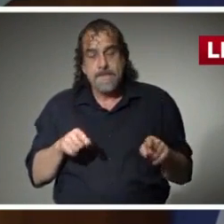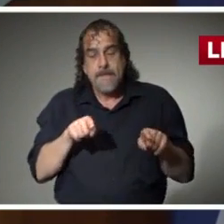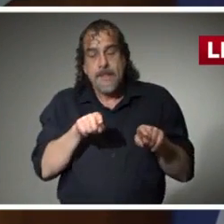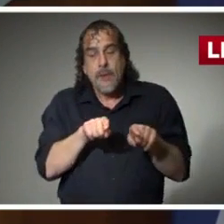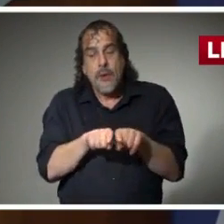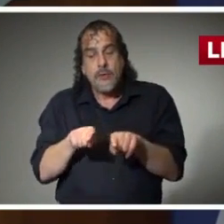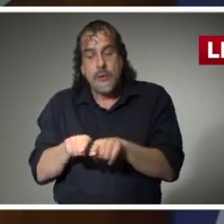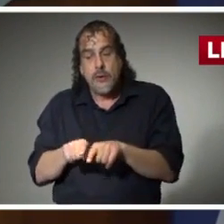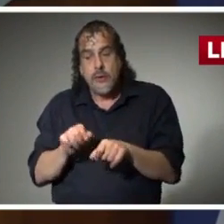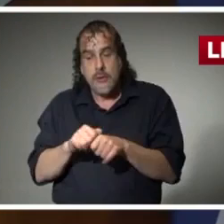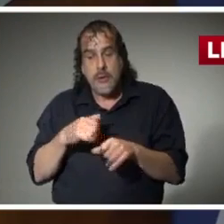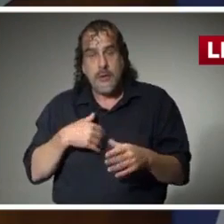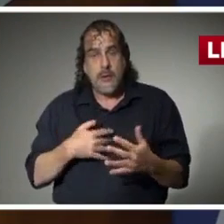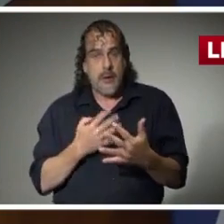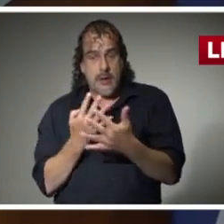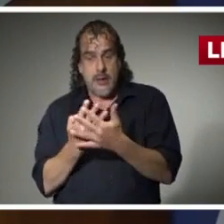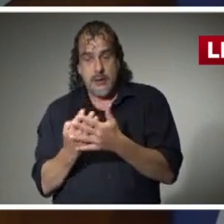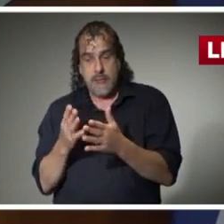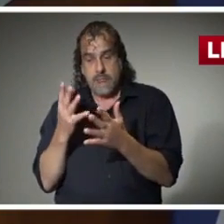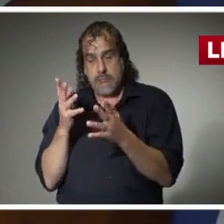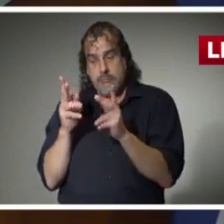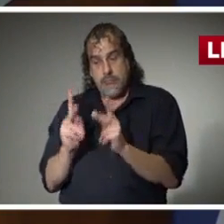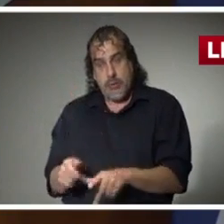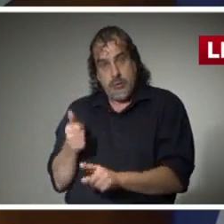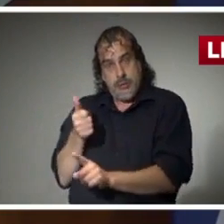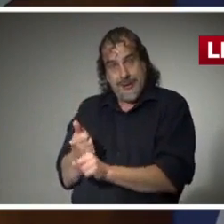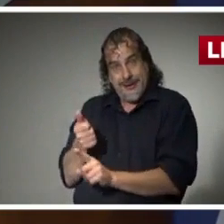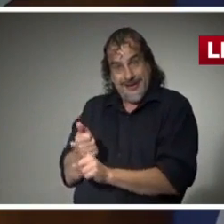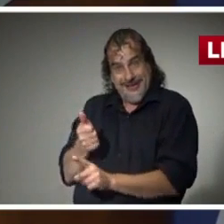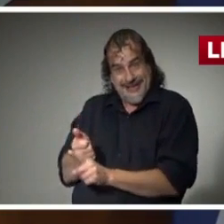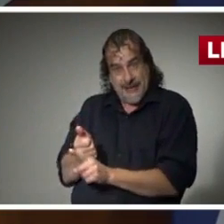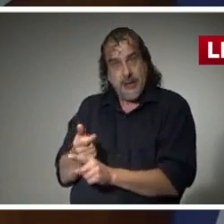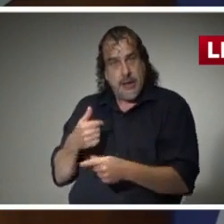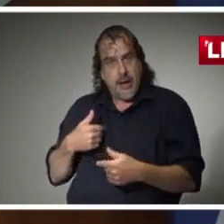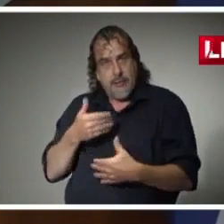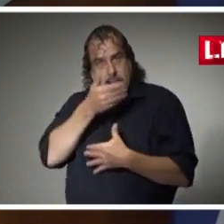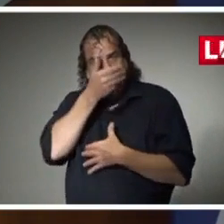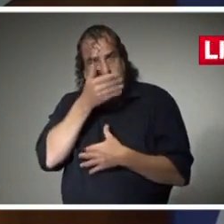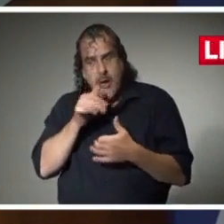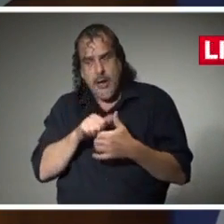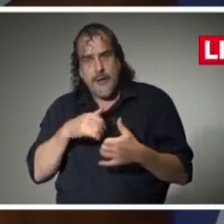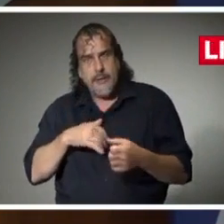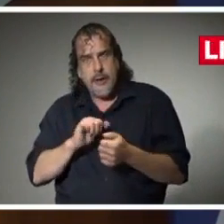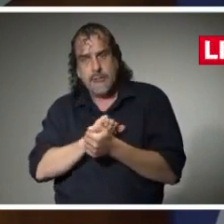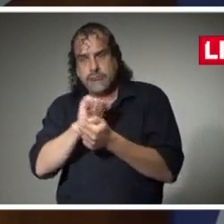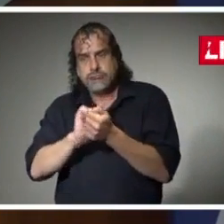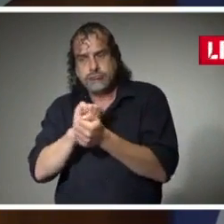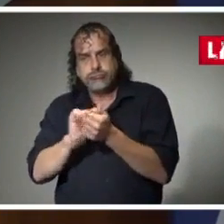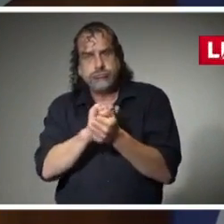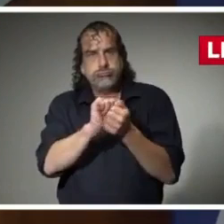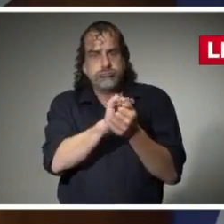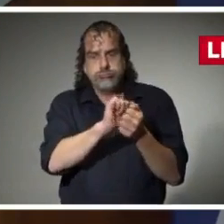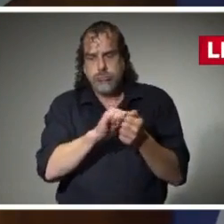as the inmates. And they're doing extra work to sanitize.